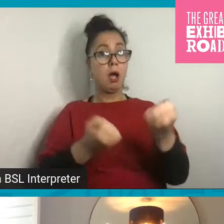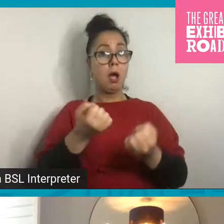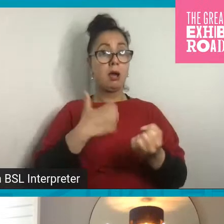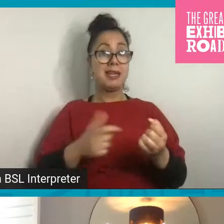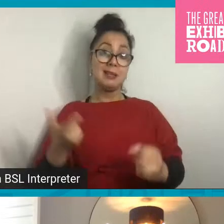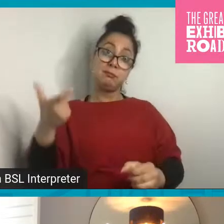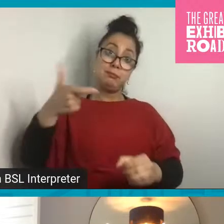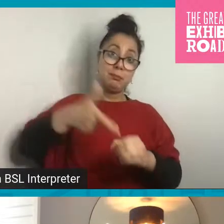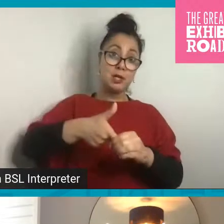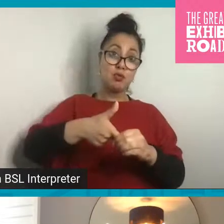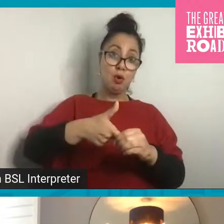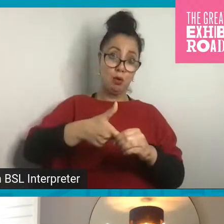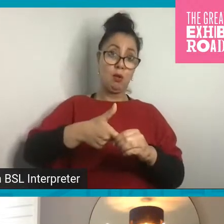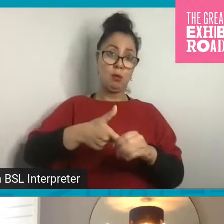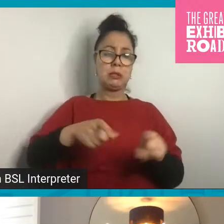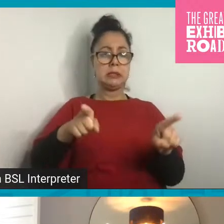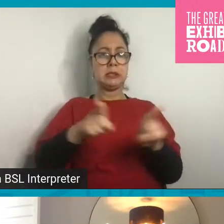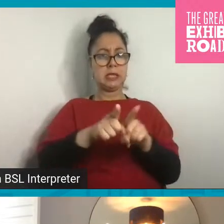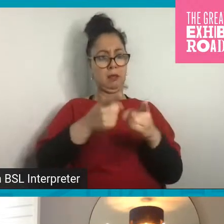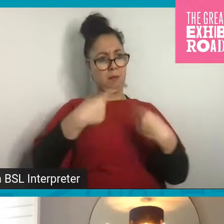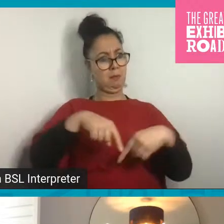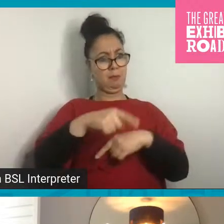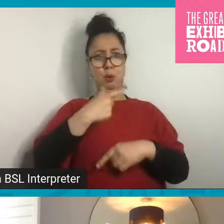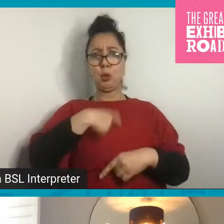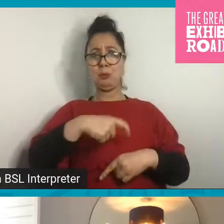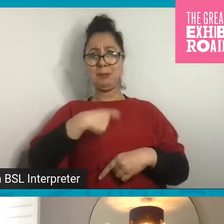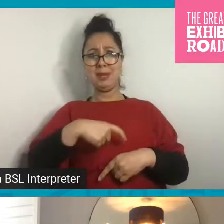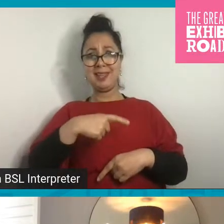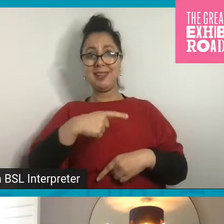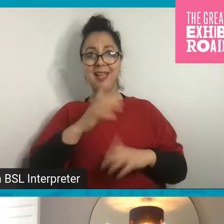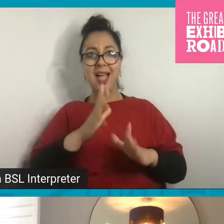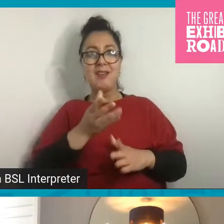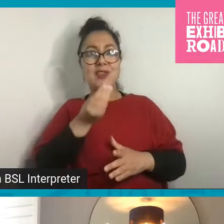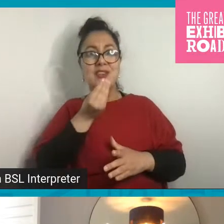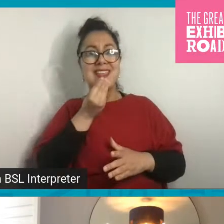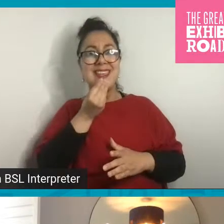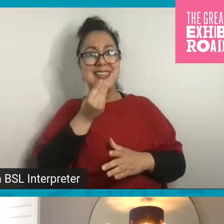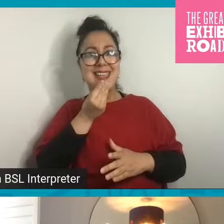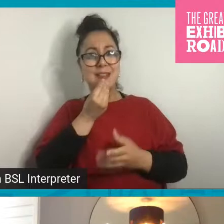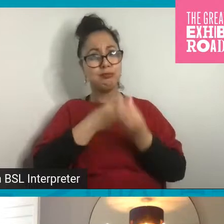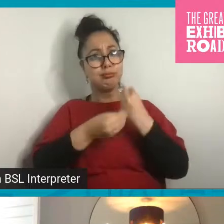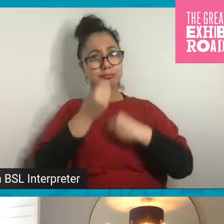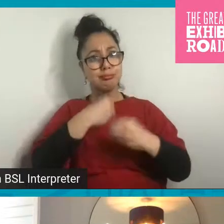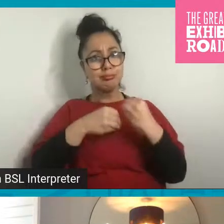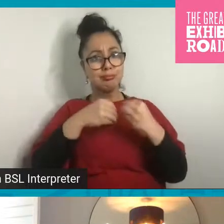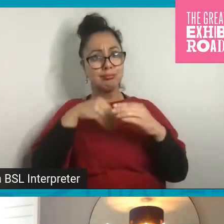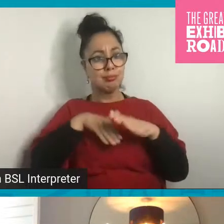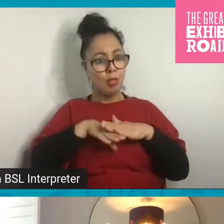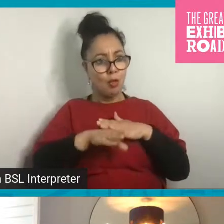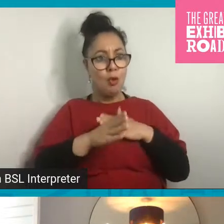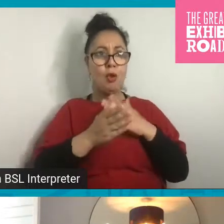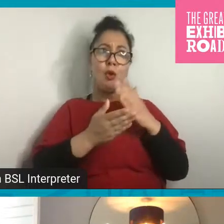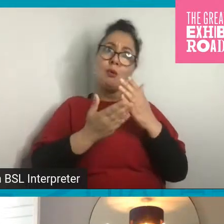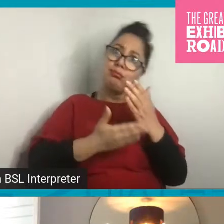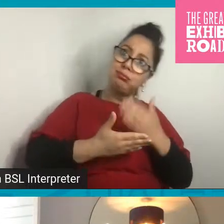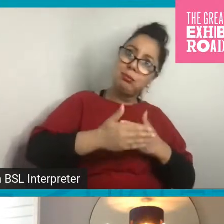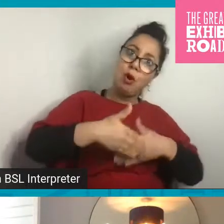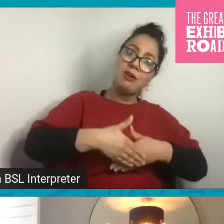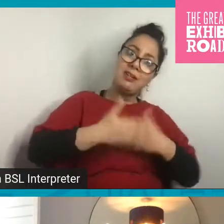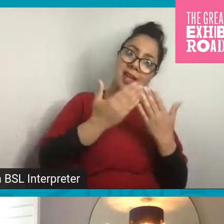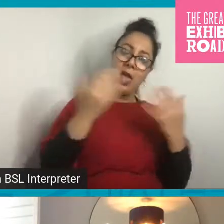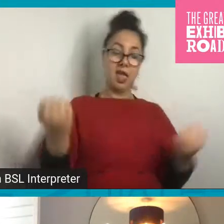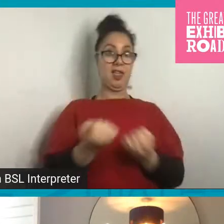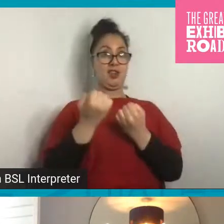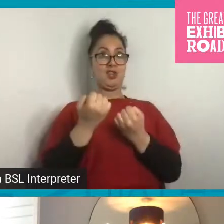work, just like we need food to be able to have energy throughout the day. And what's the